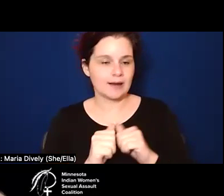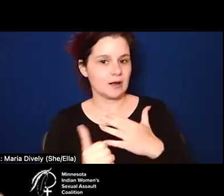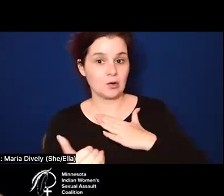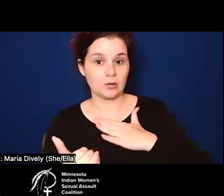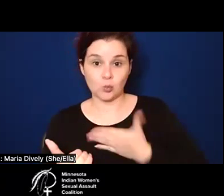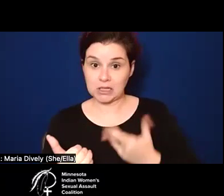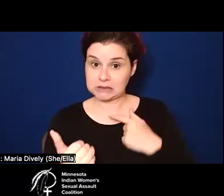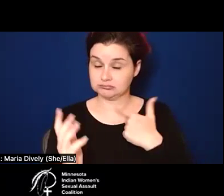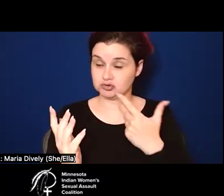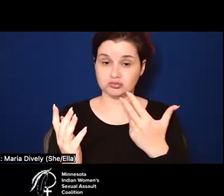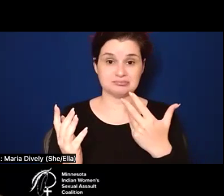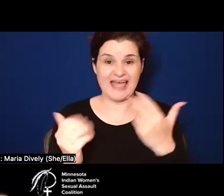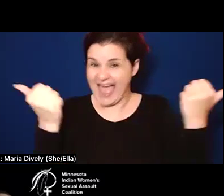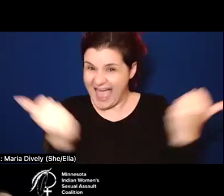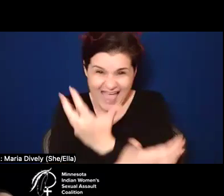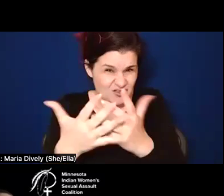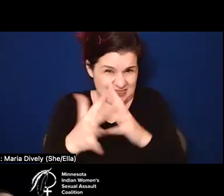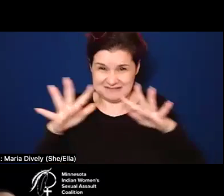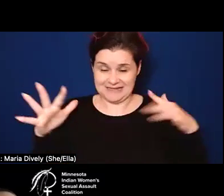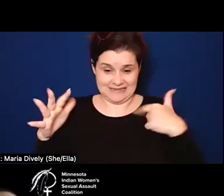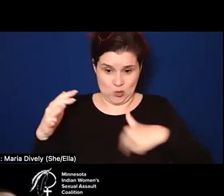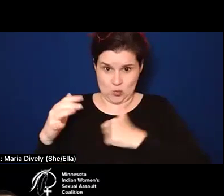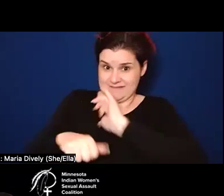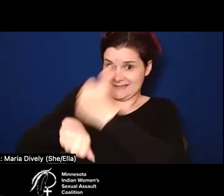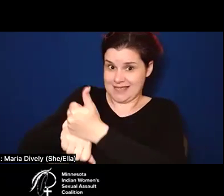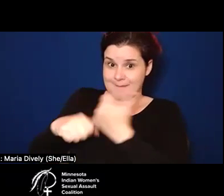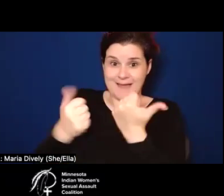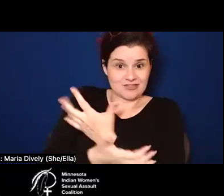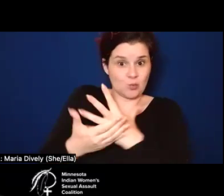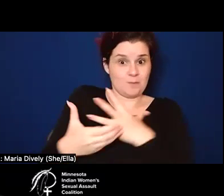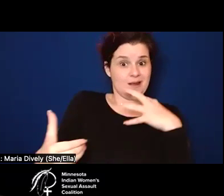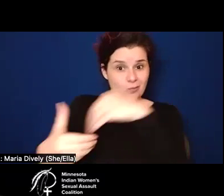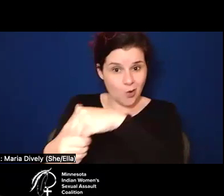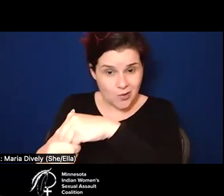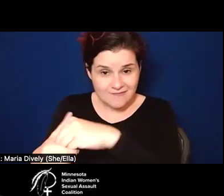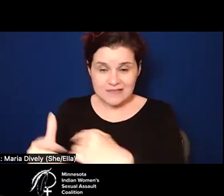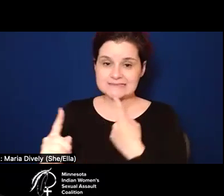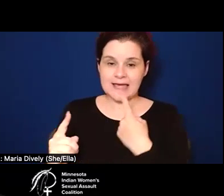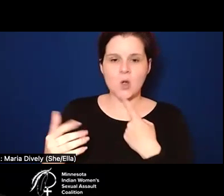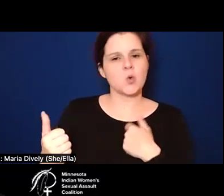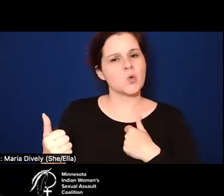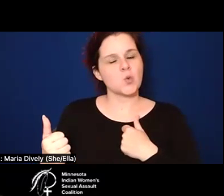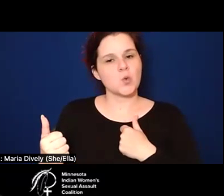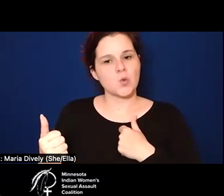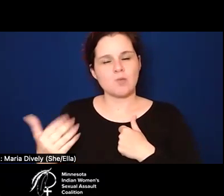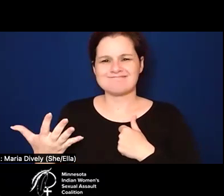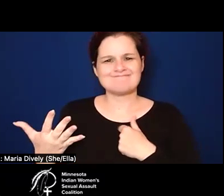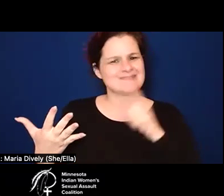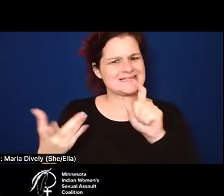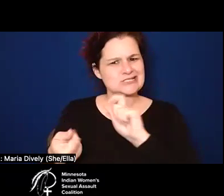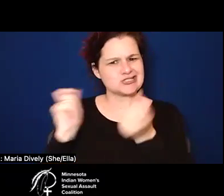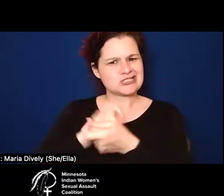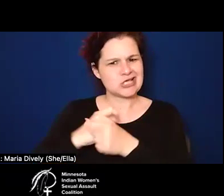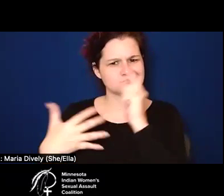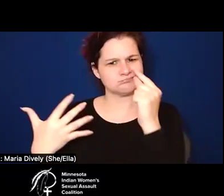look at everything maybe we've built or contributed to, and to say things need to change.